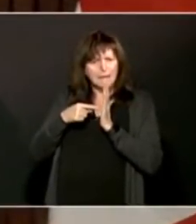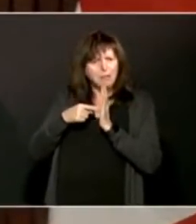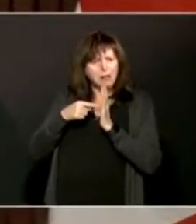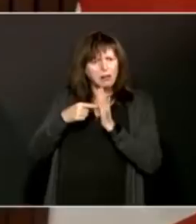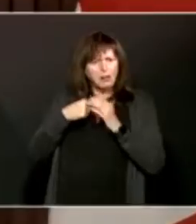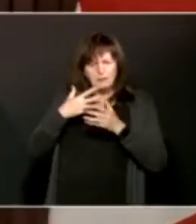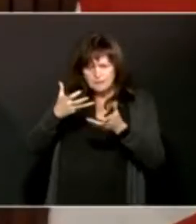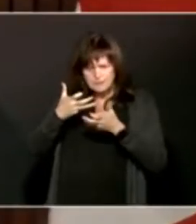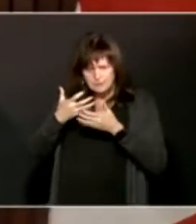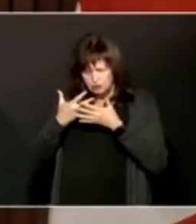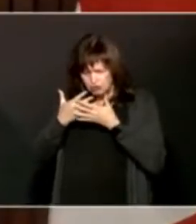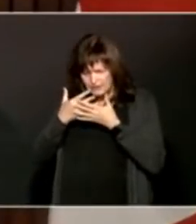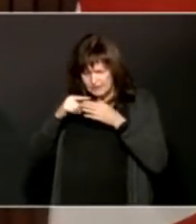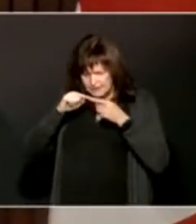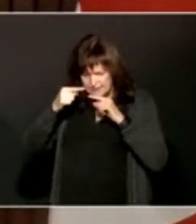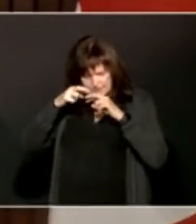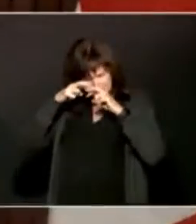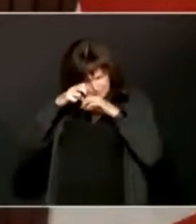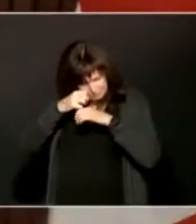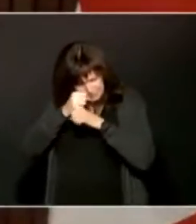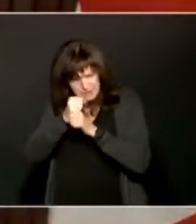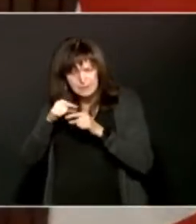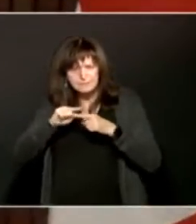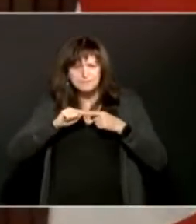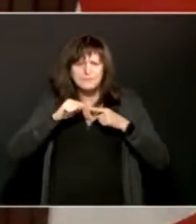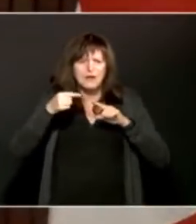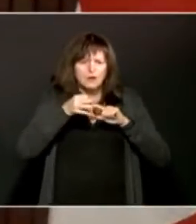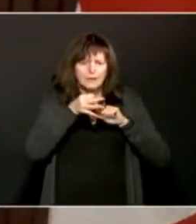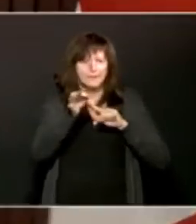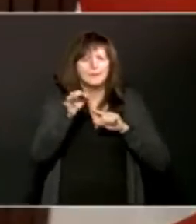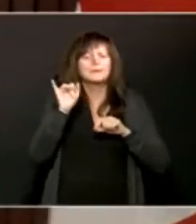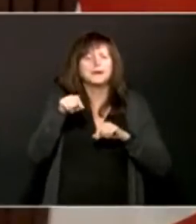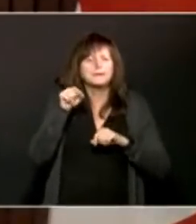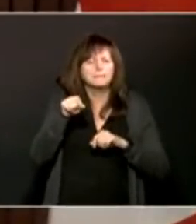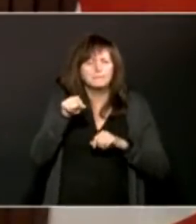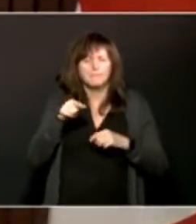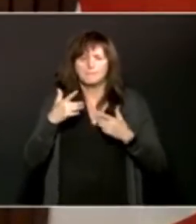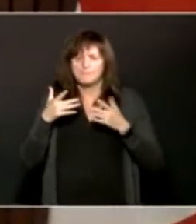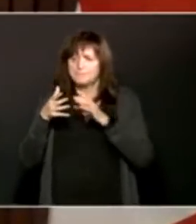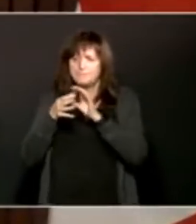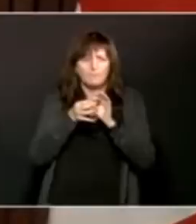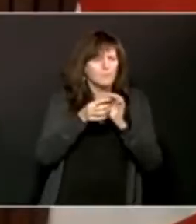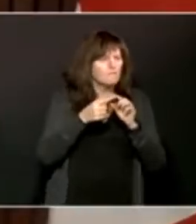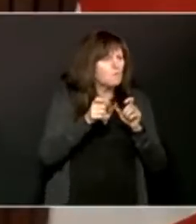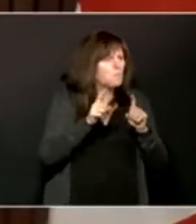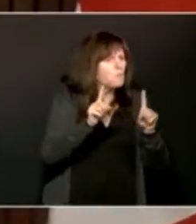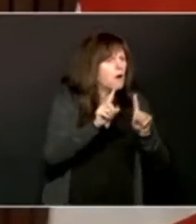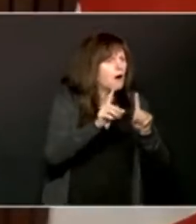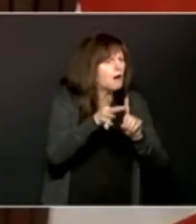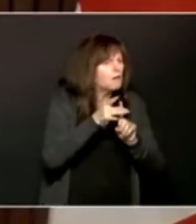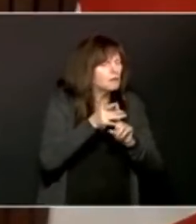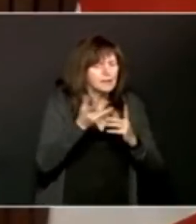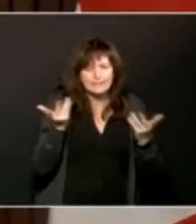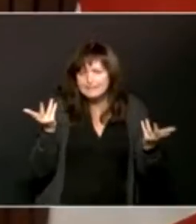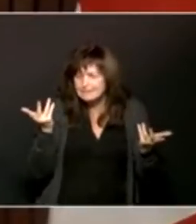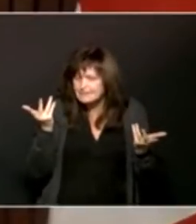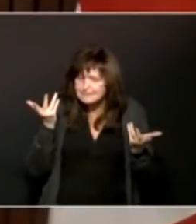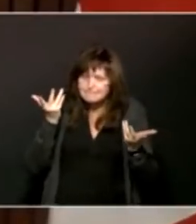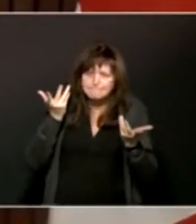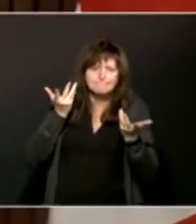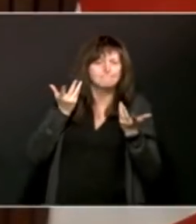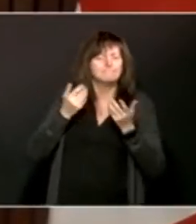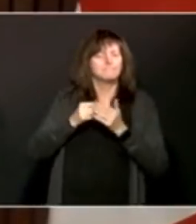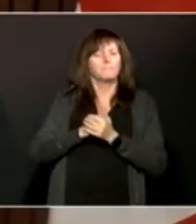where no lineage has been determined. And the weekly percent positivity for cases tested for